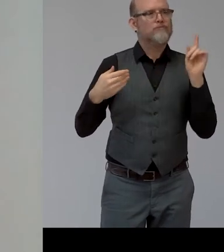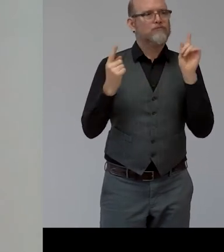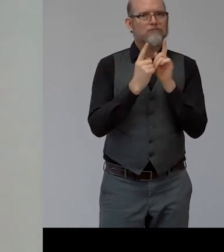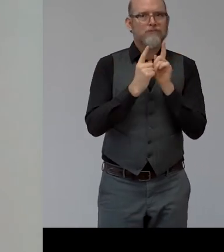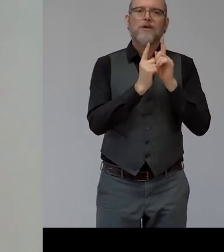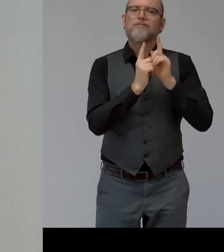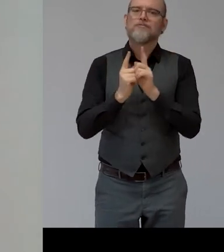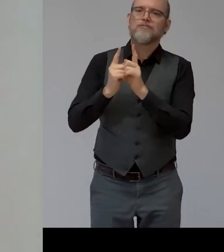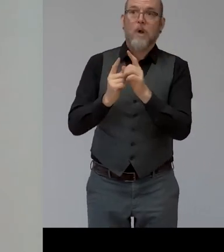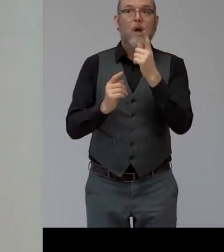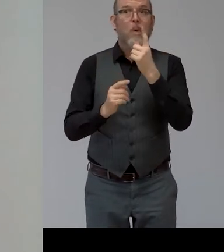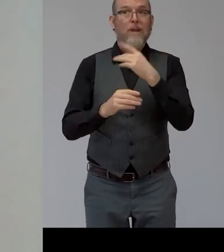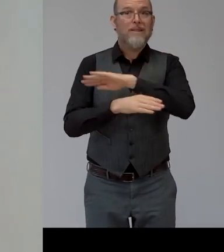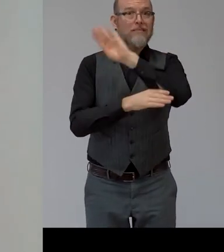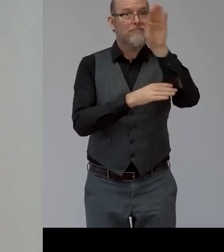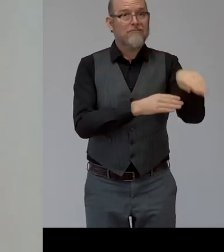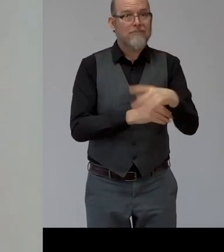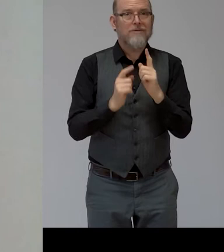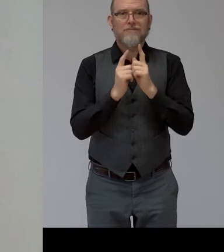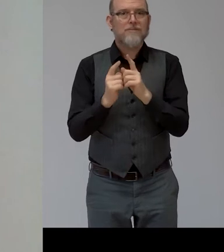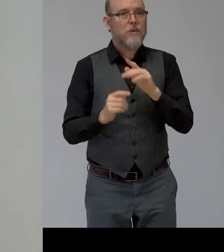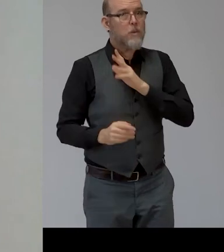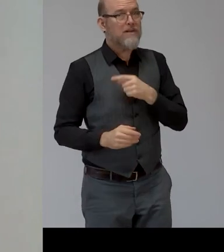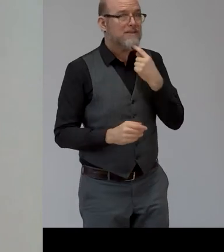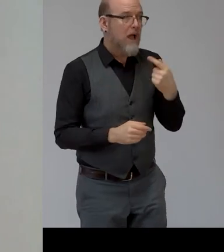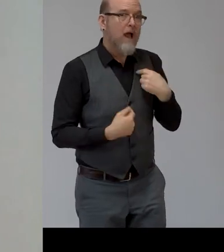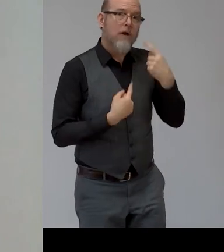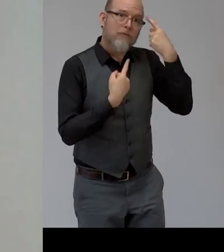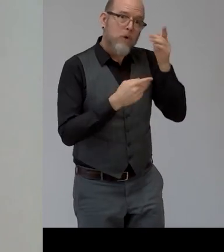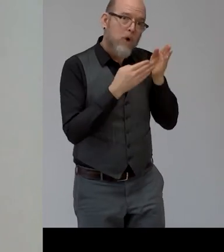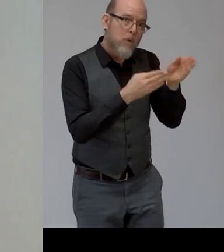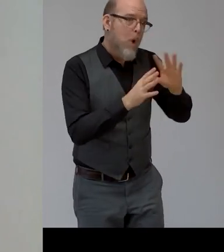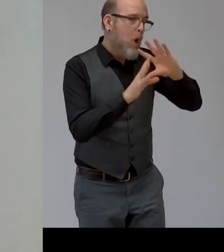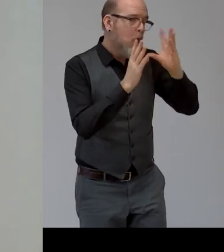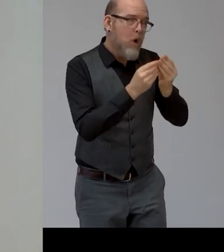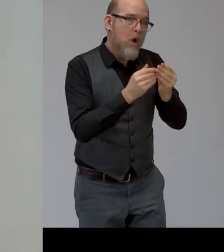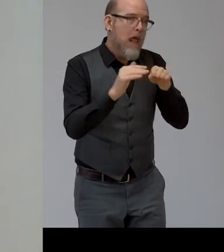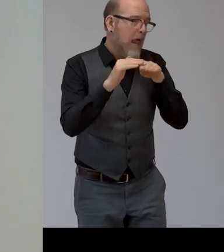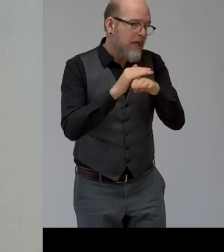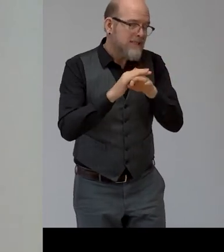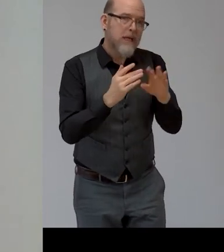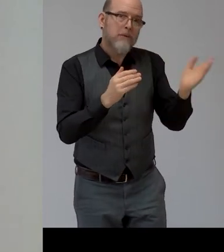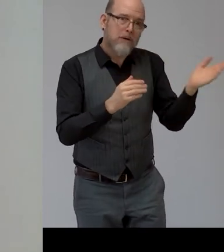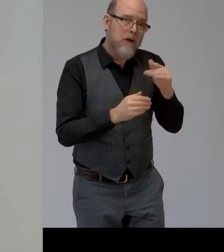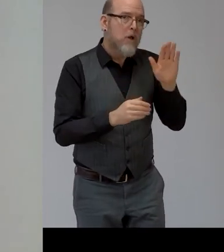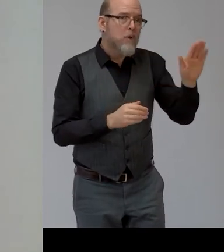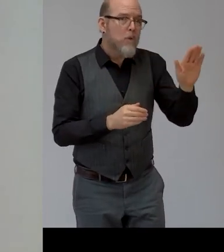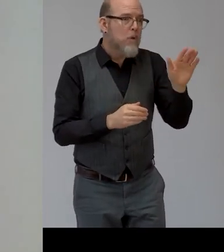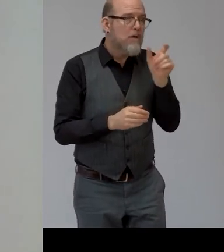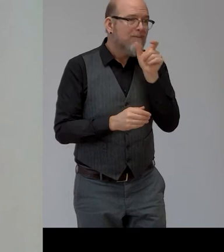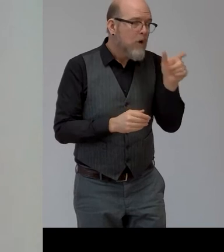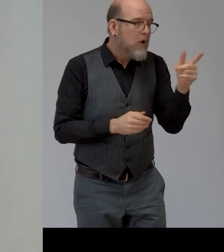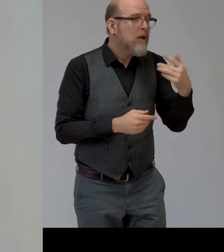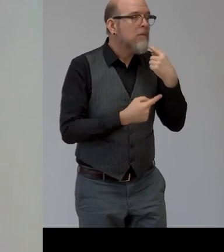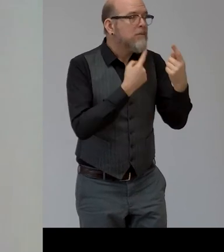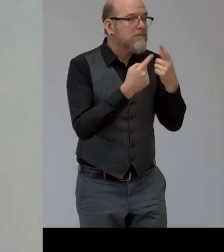said to me i'm here to make everything accessible for you this is this is these are the words she used she walked with